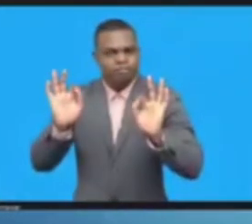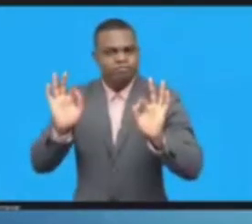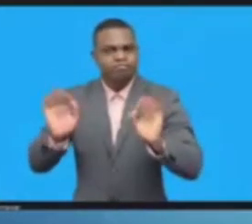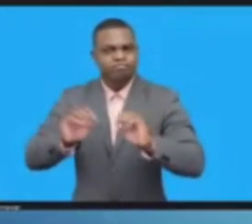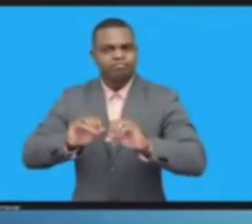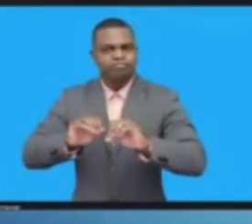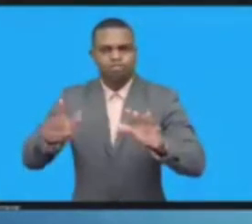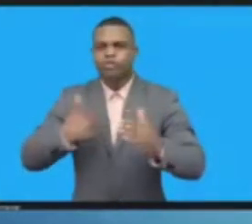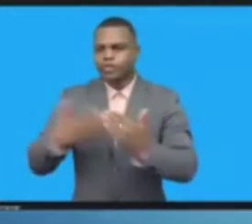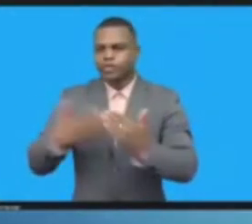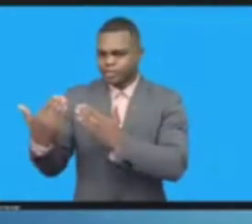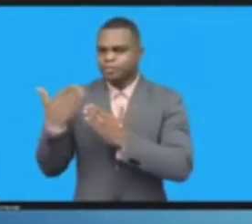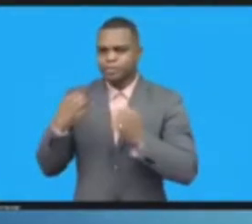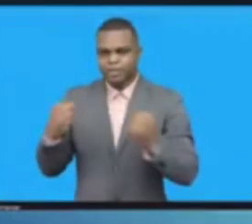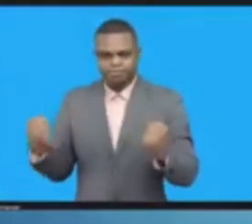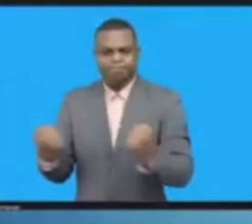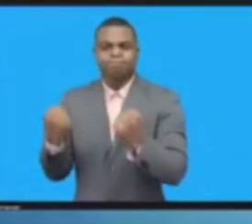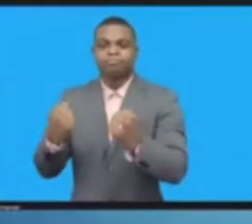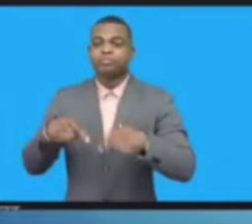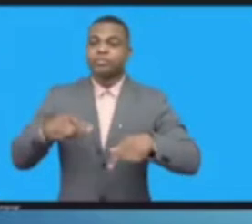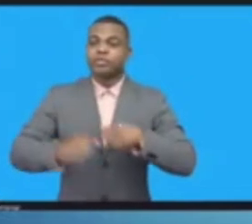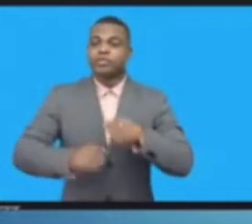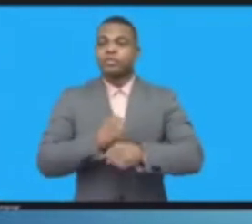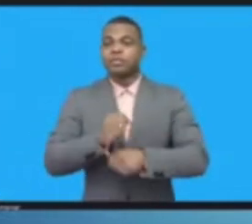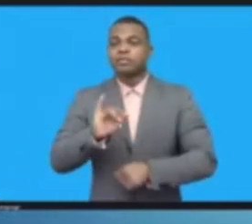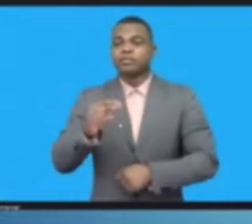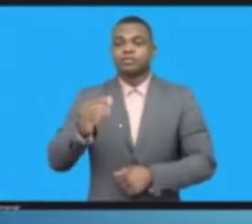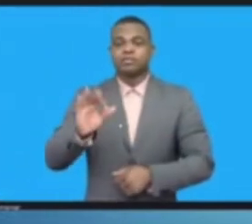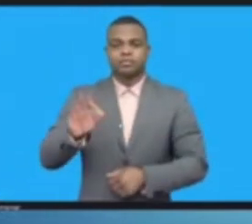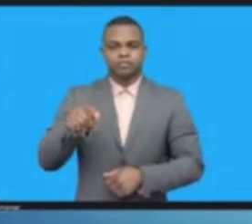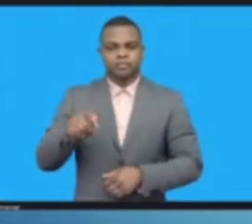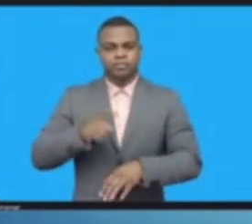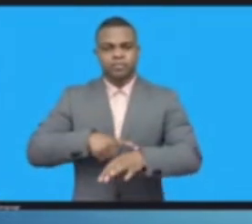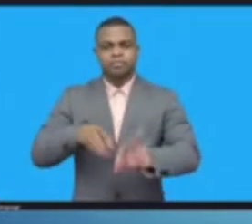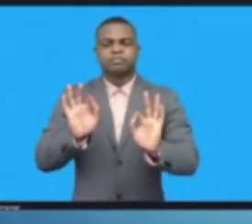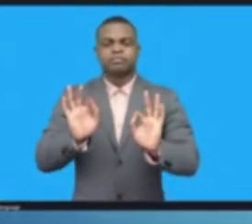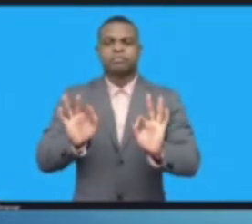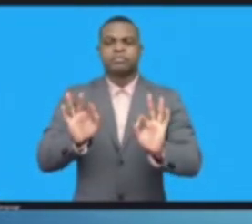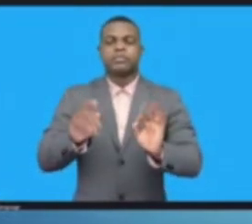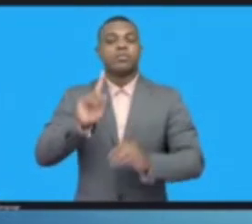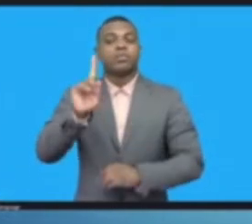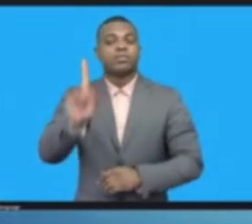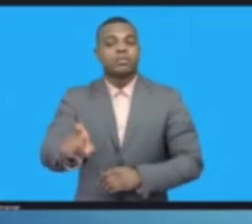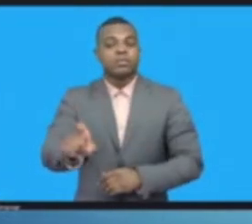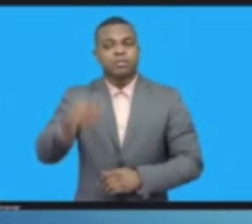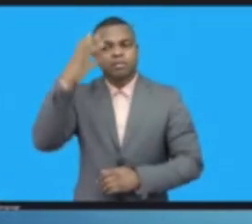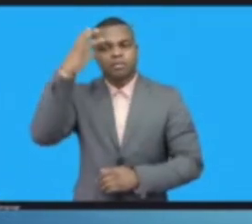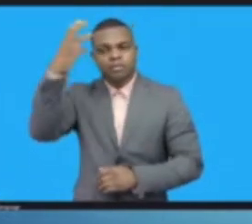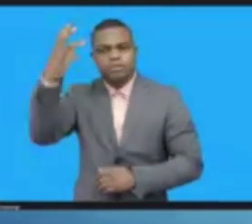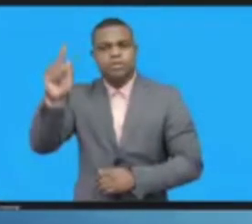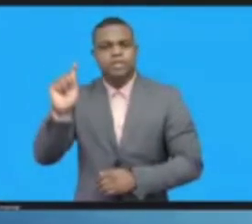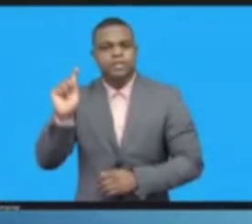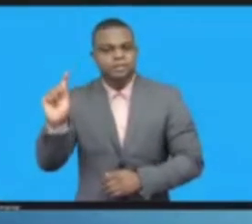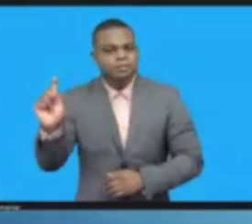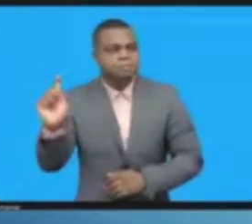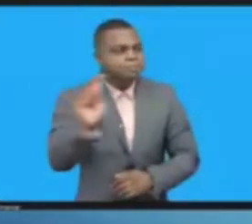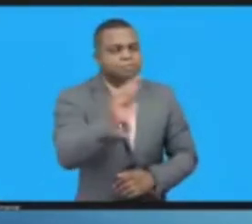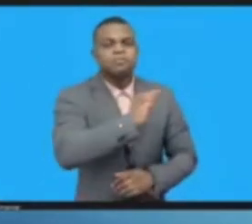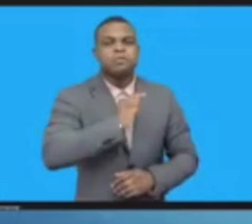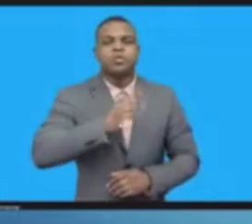For the tech sector currently experiencing its own forms of disruption.